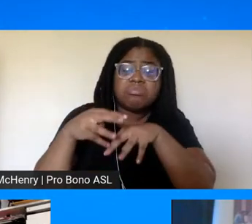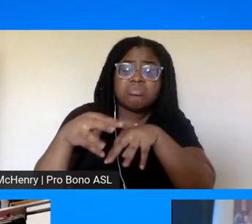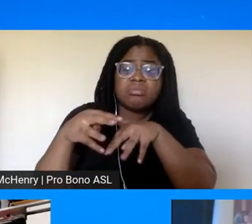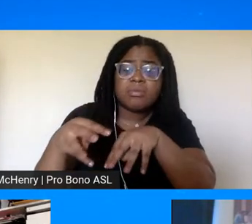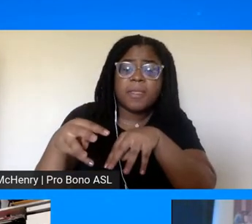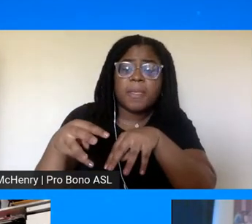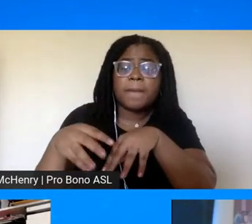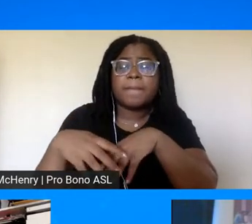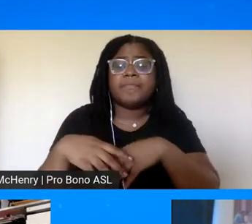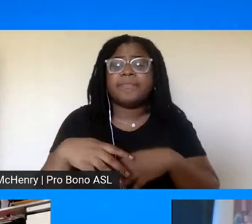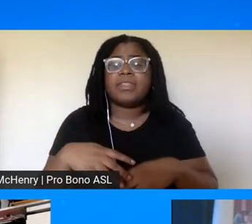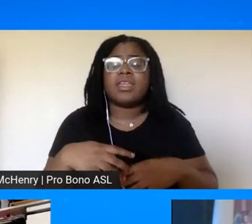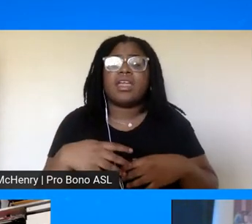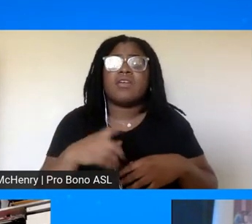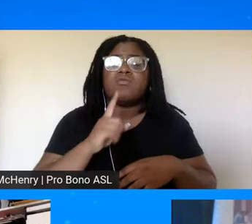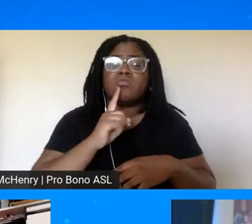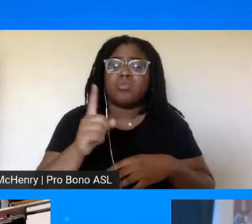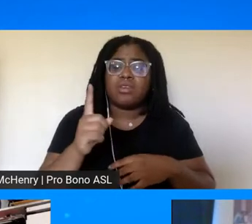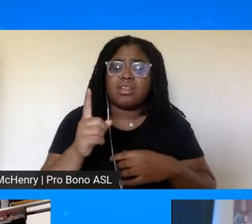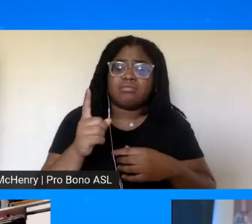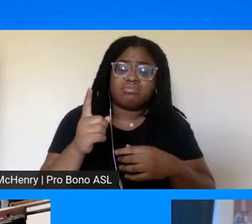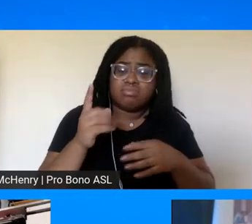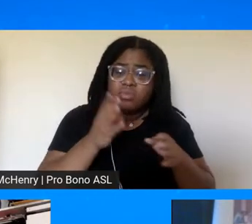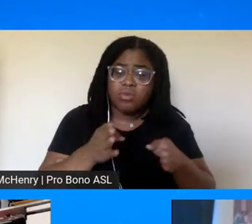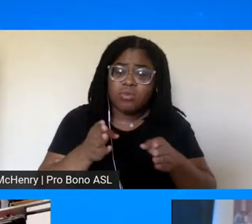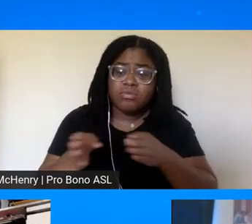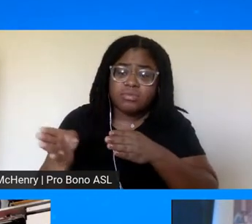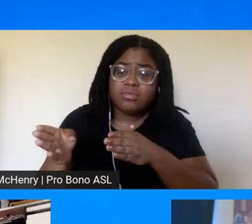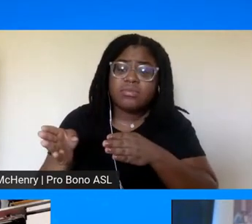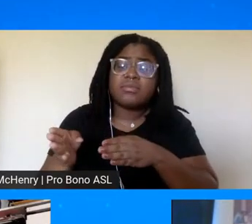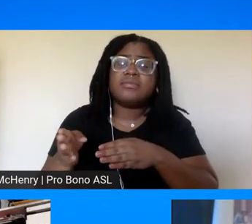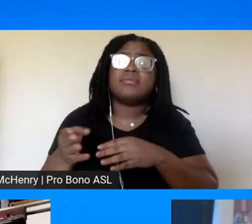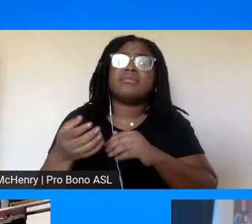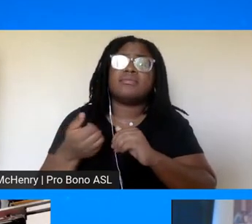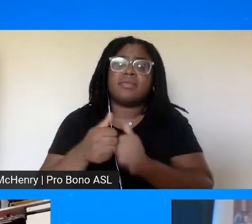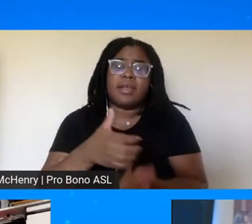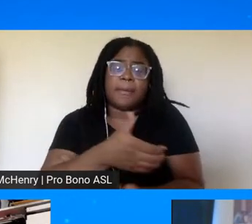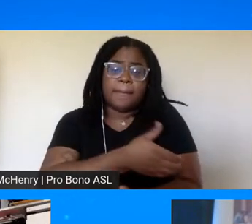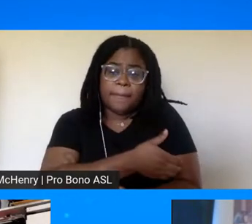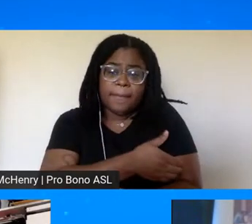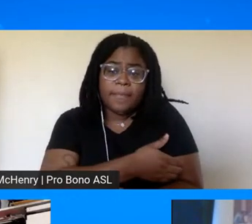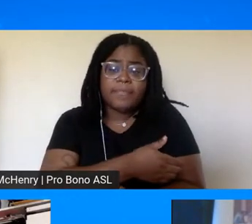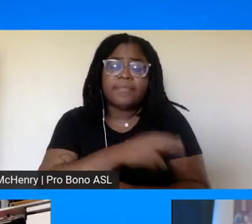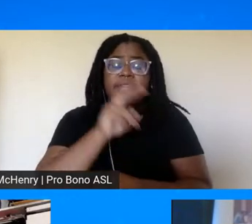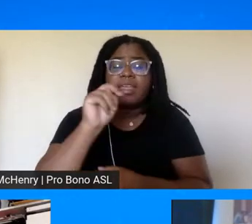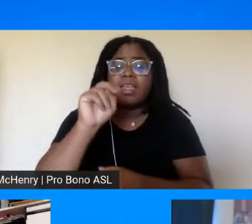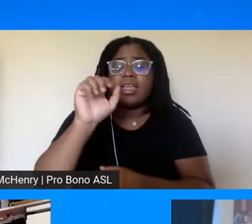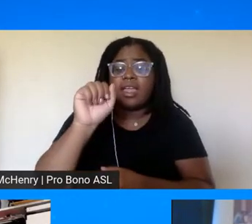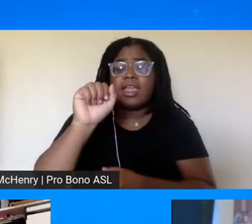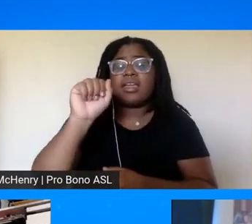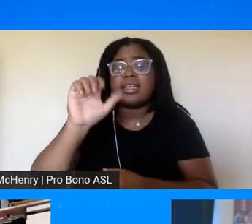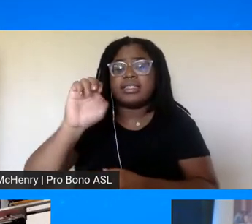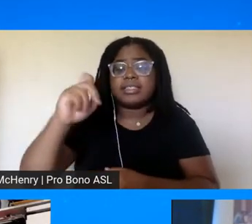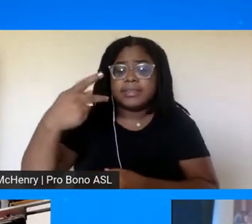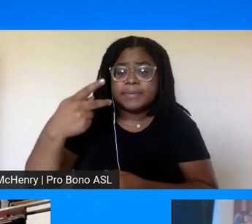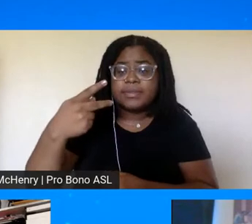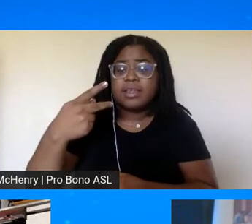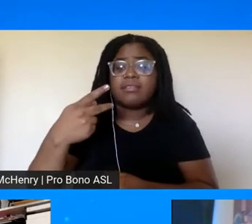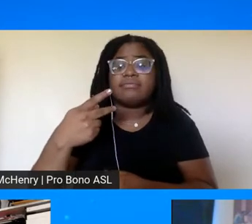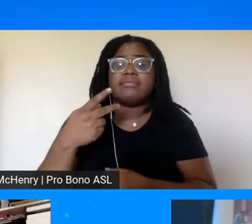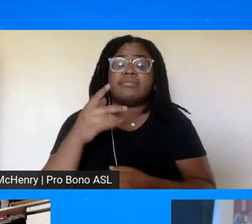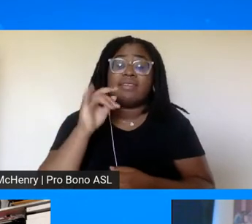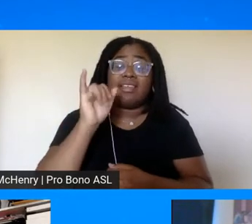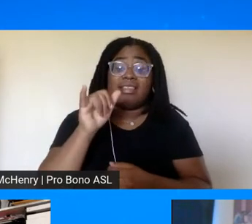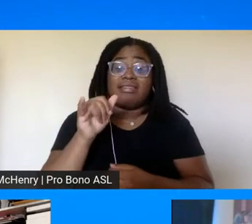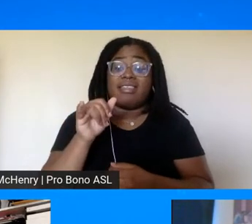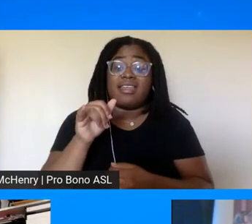randolph randolph again relied upon the organized organizing prowess the naacp and the appeal of my father at